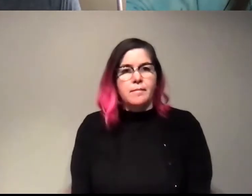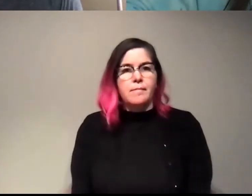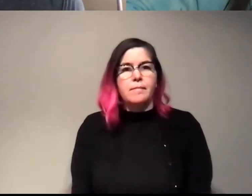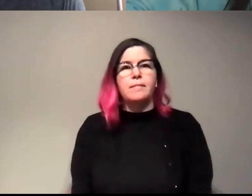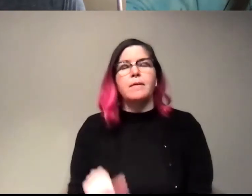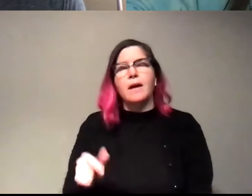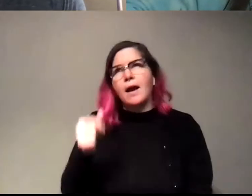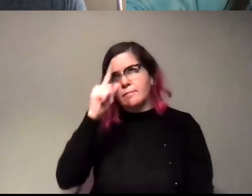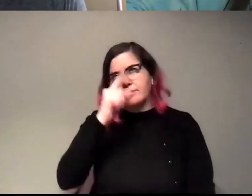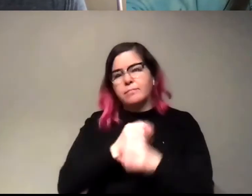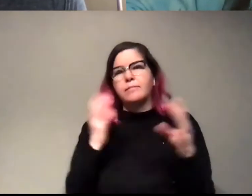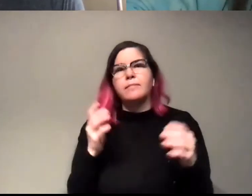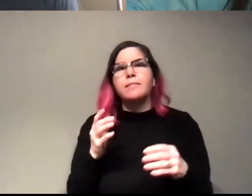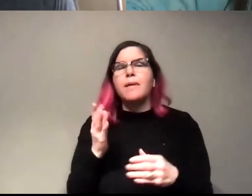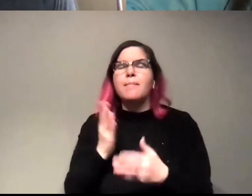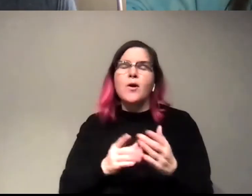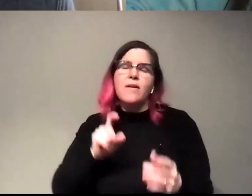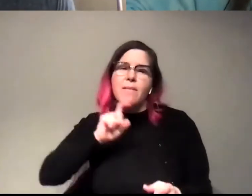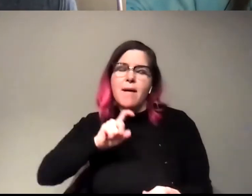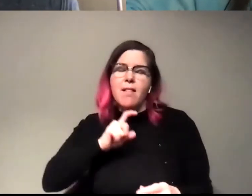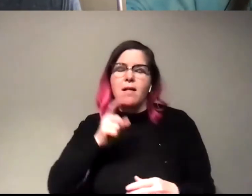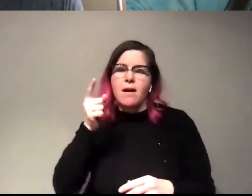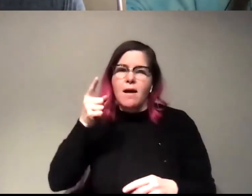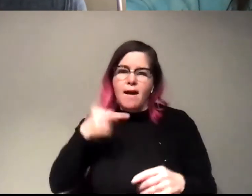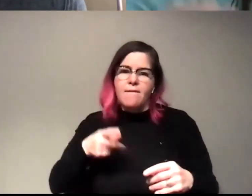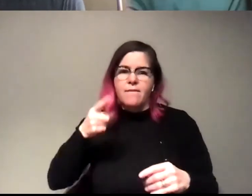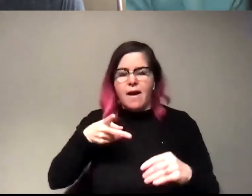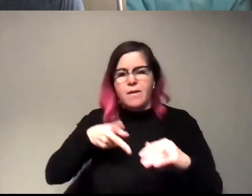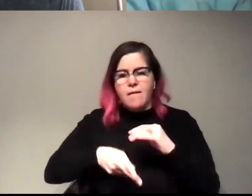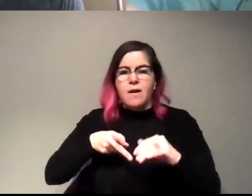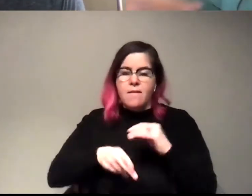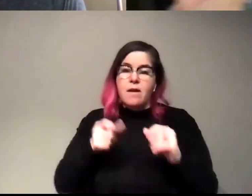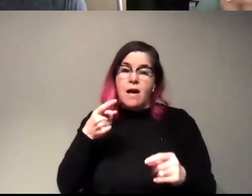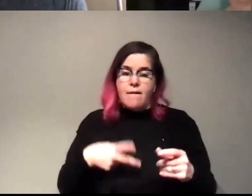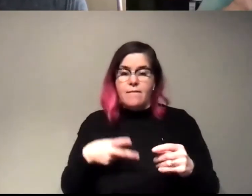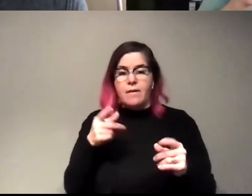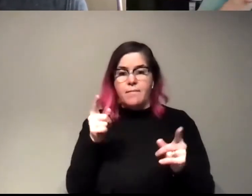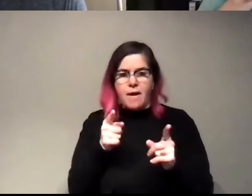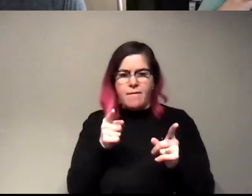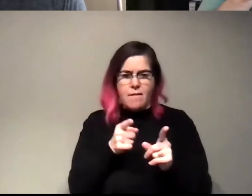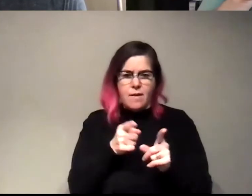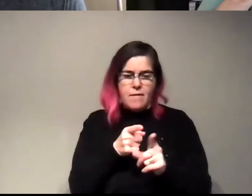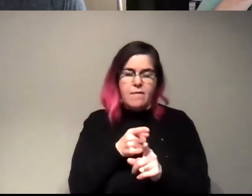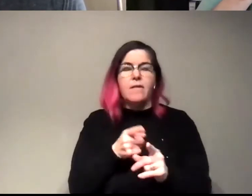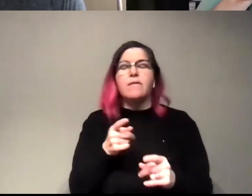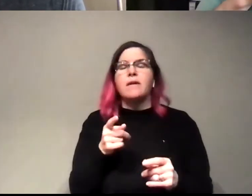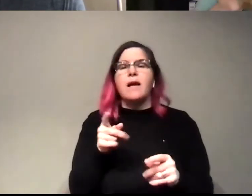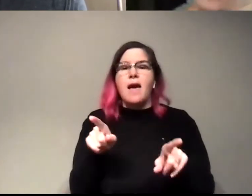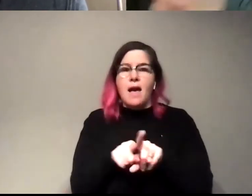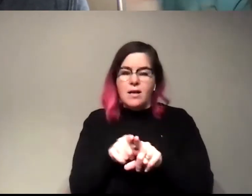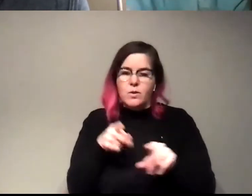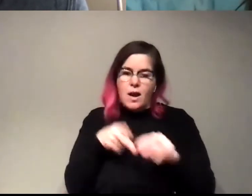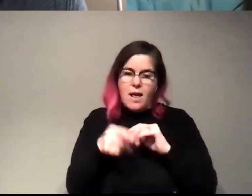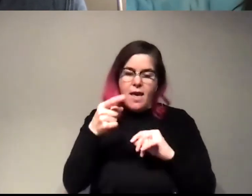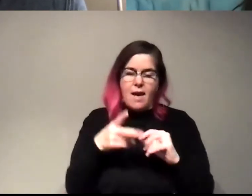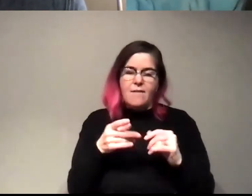imagine taking a chunk of metal and you can cut it in half and cut it in half and cut it in half. Uh, and basically like as you're cutting it in half, it's still